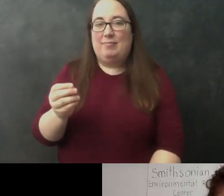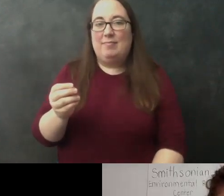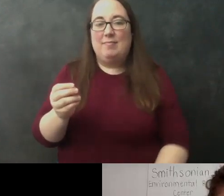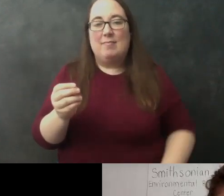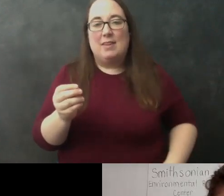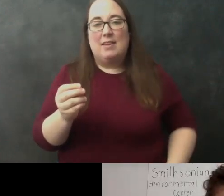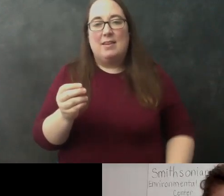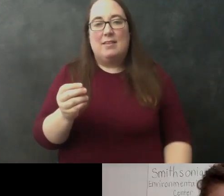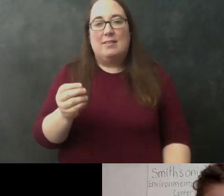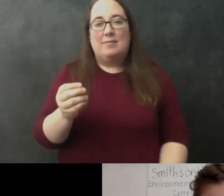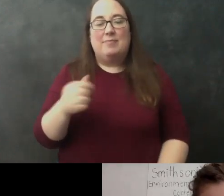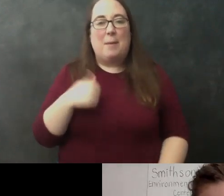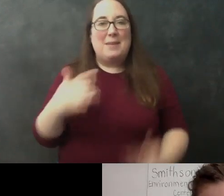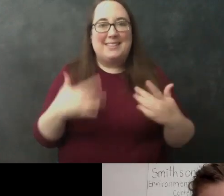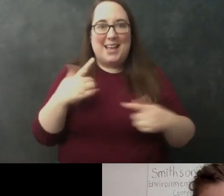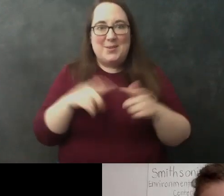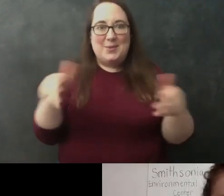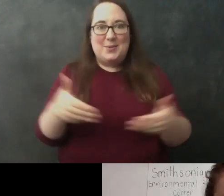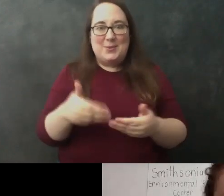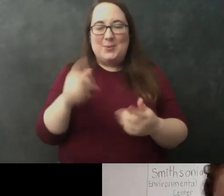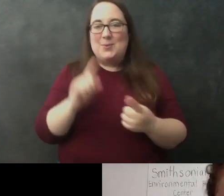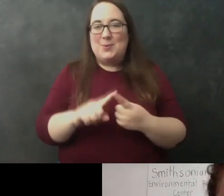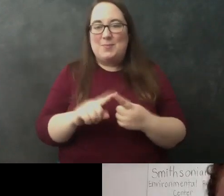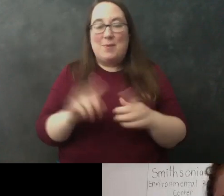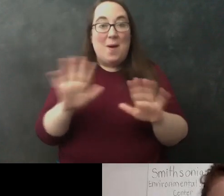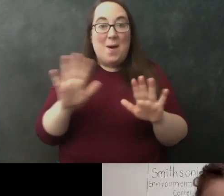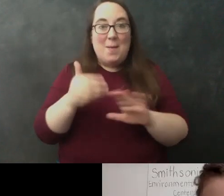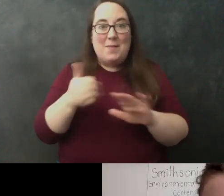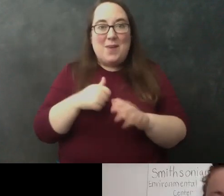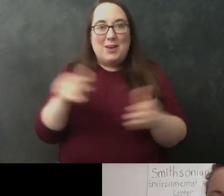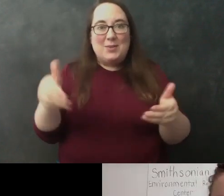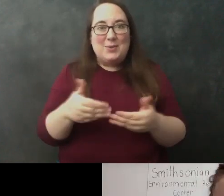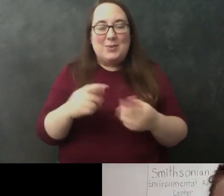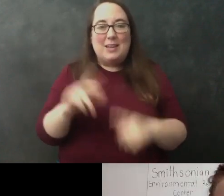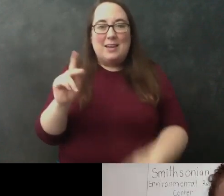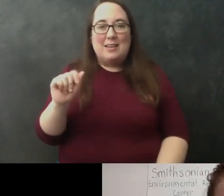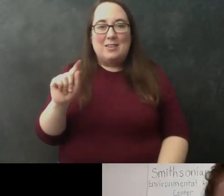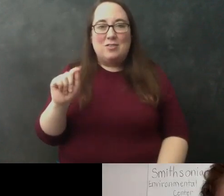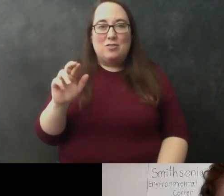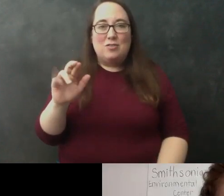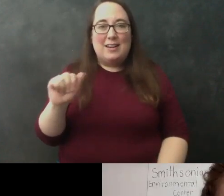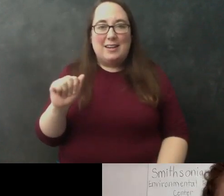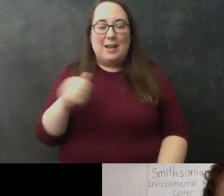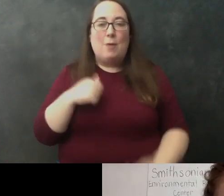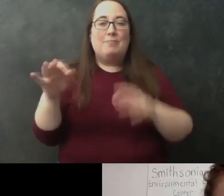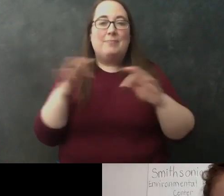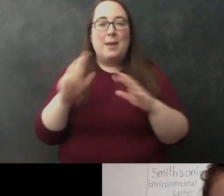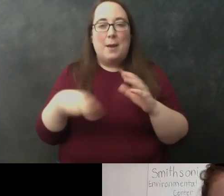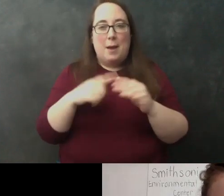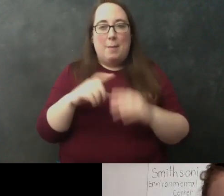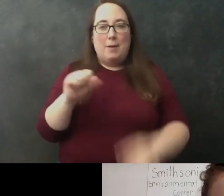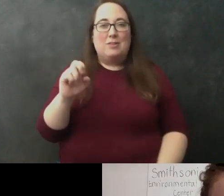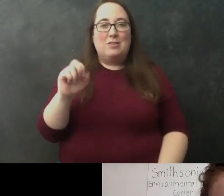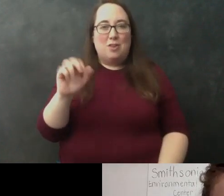introduce you all to, oh, before I introduce you to Katrina, let me tell you a little bit about CERC.